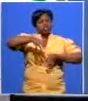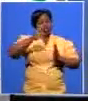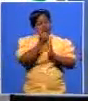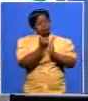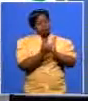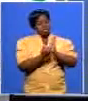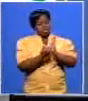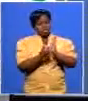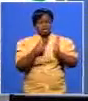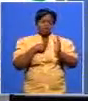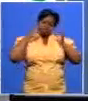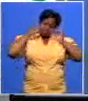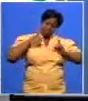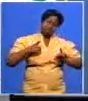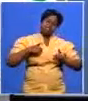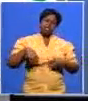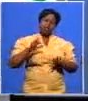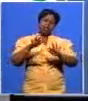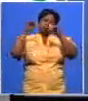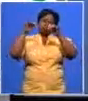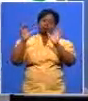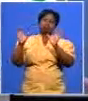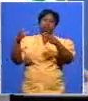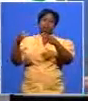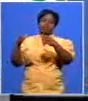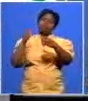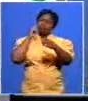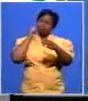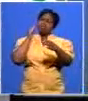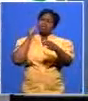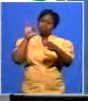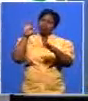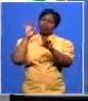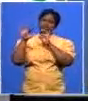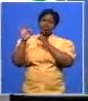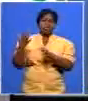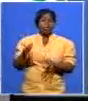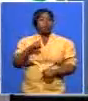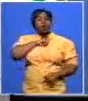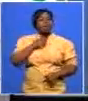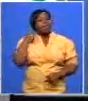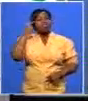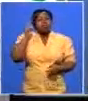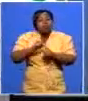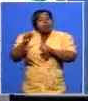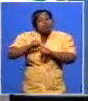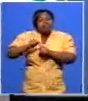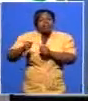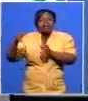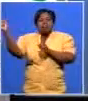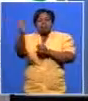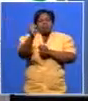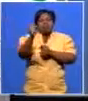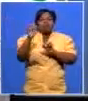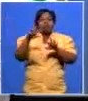made a choice about cabinet members we chose the men who i thought were better for those particular fits for